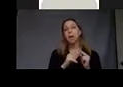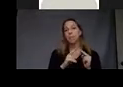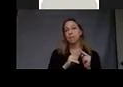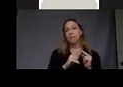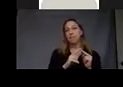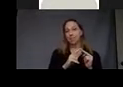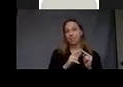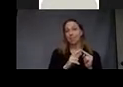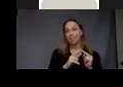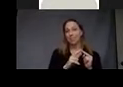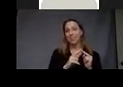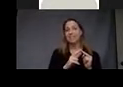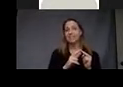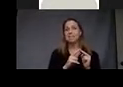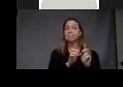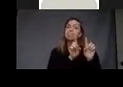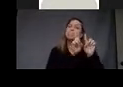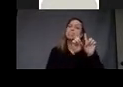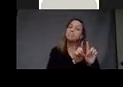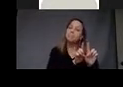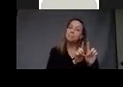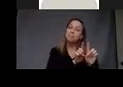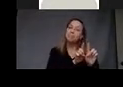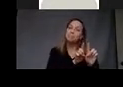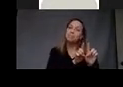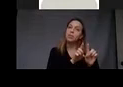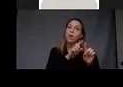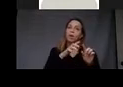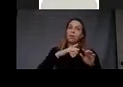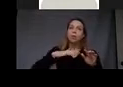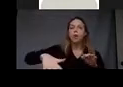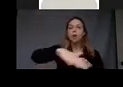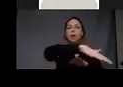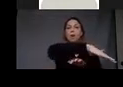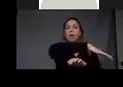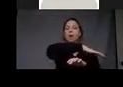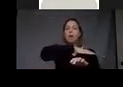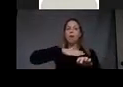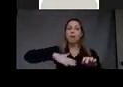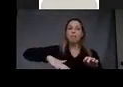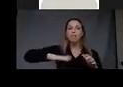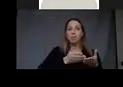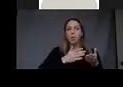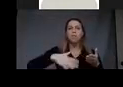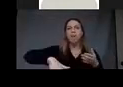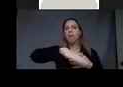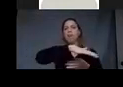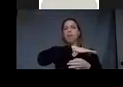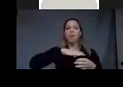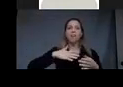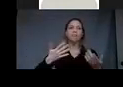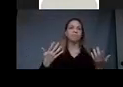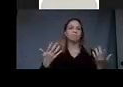close together are surrounded by, you know, the, uh, a